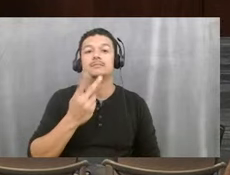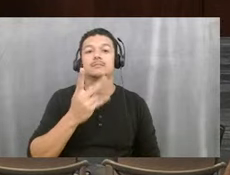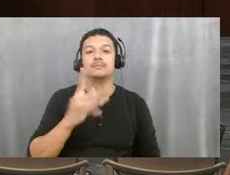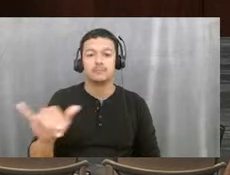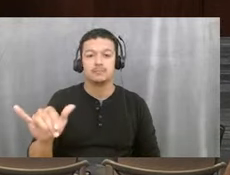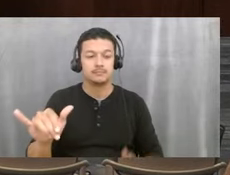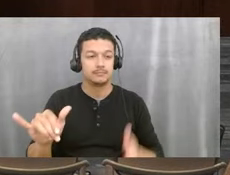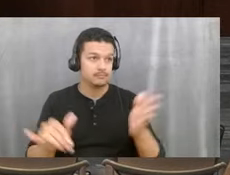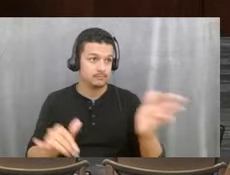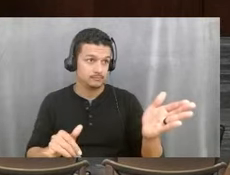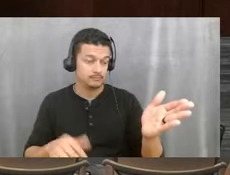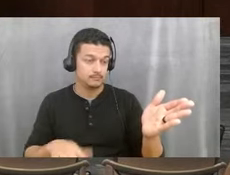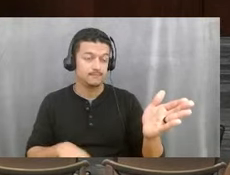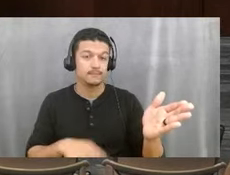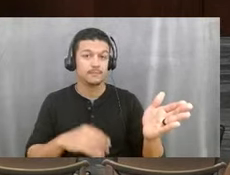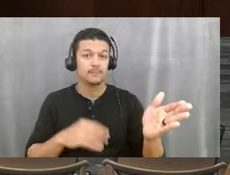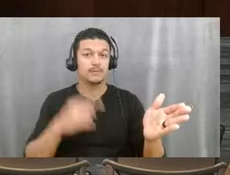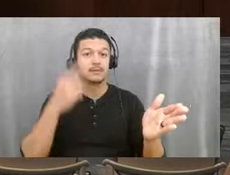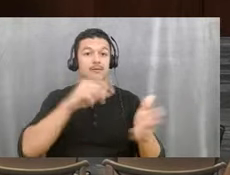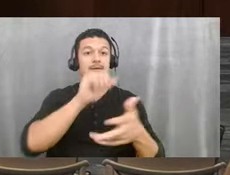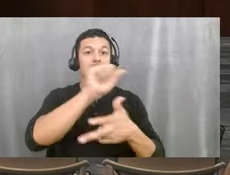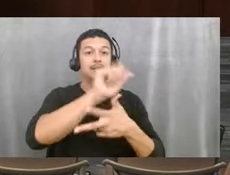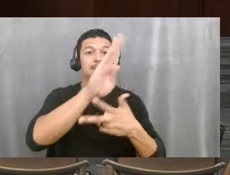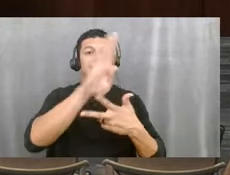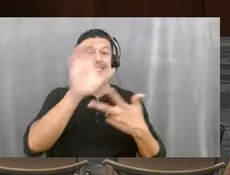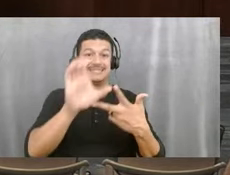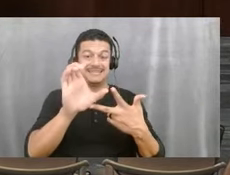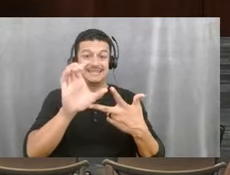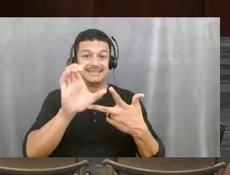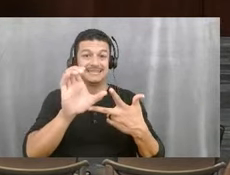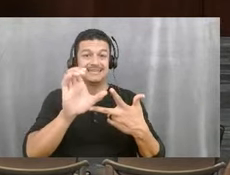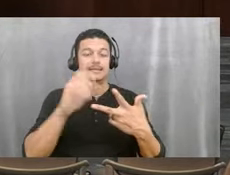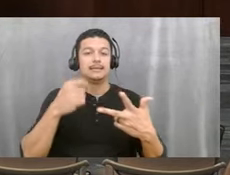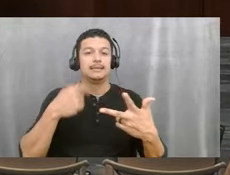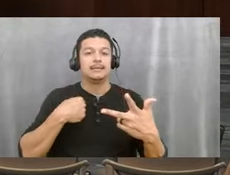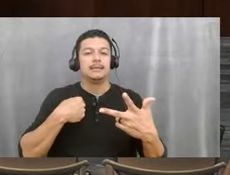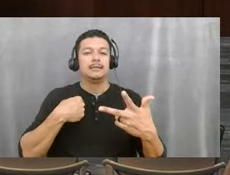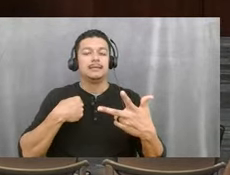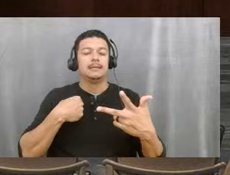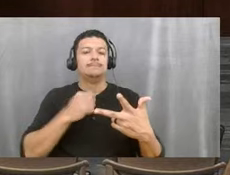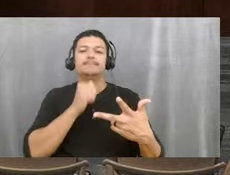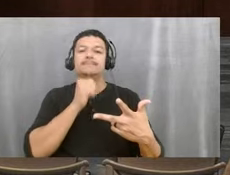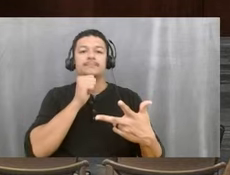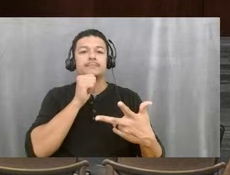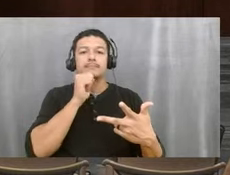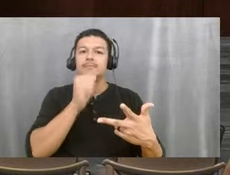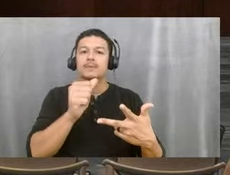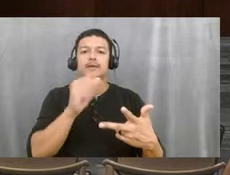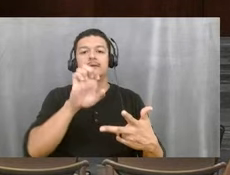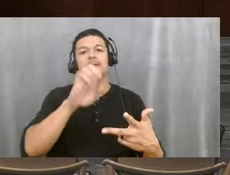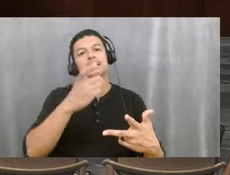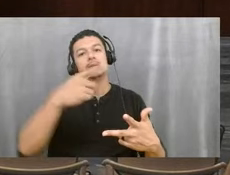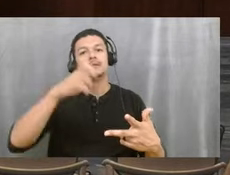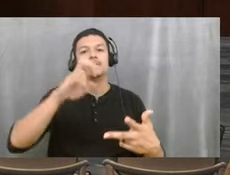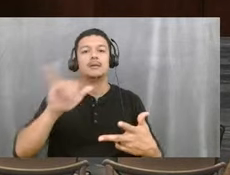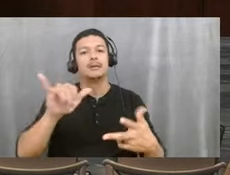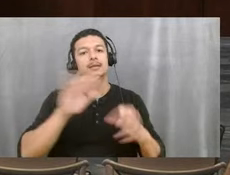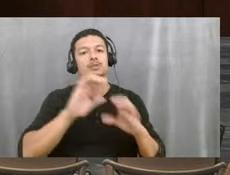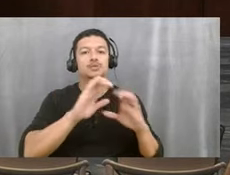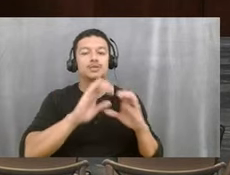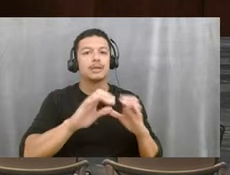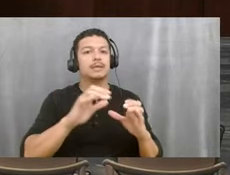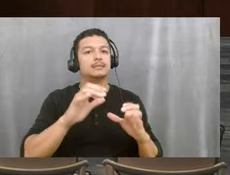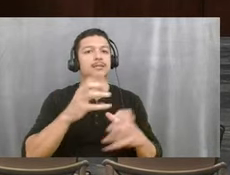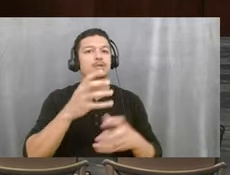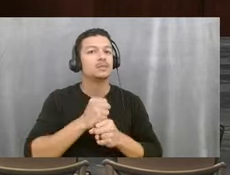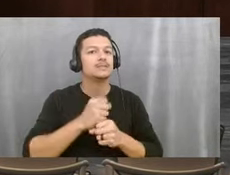With regard to 8A, B, and C, as to this matter, I have not had ex-parte communications, received written communications,